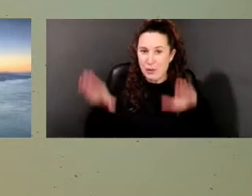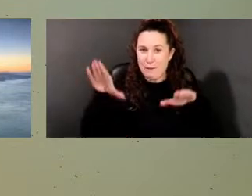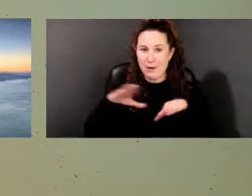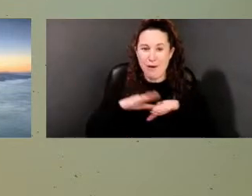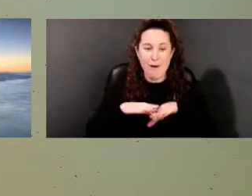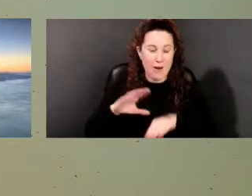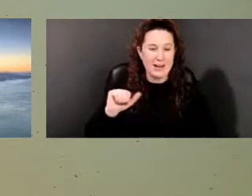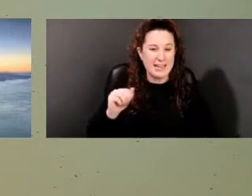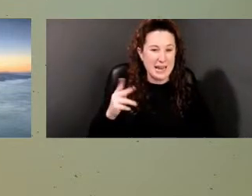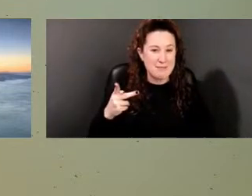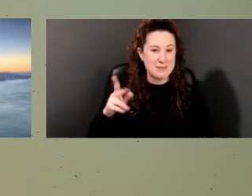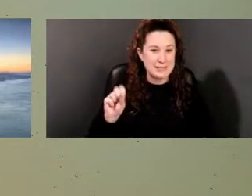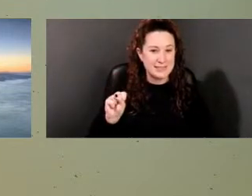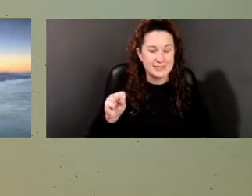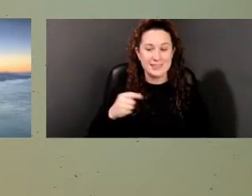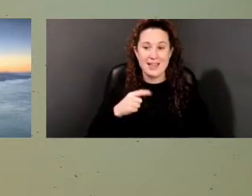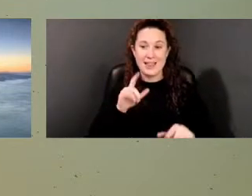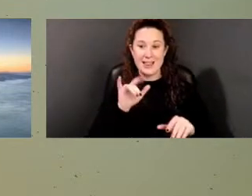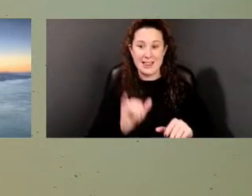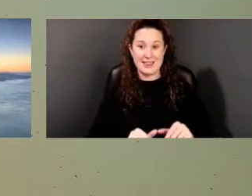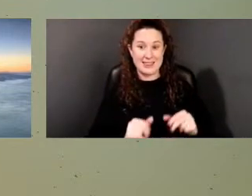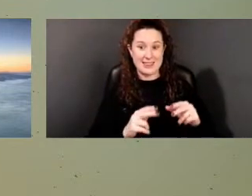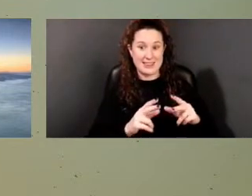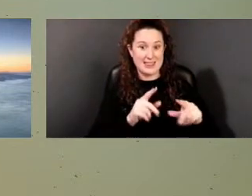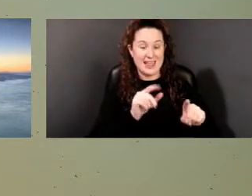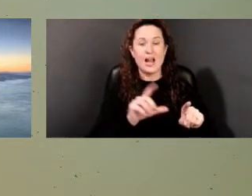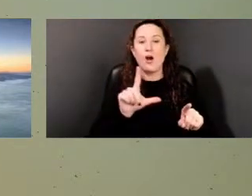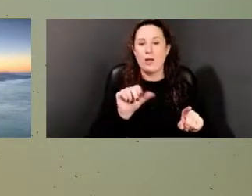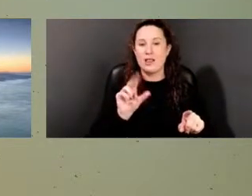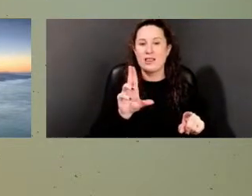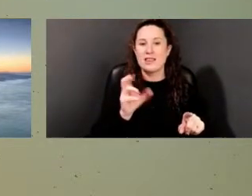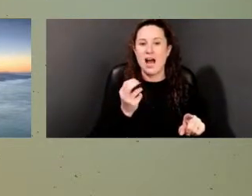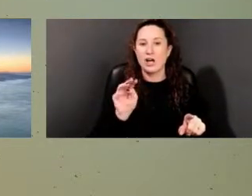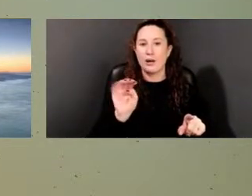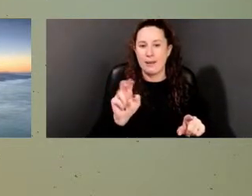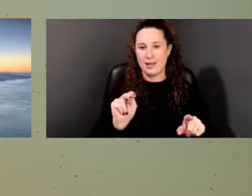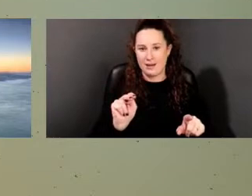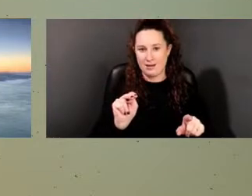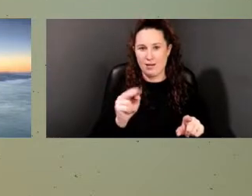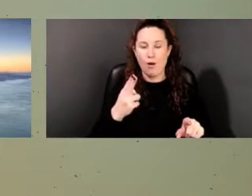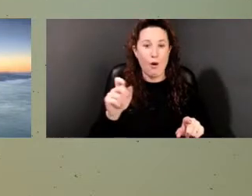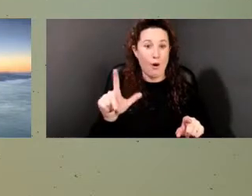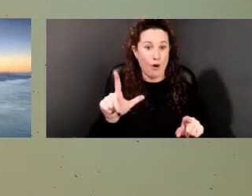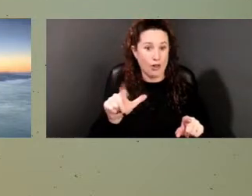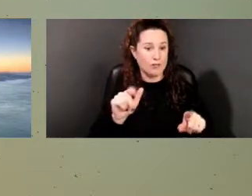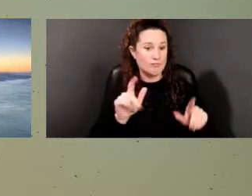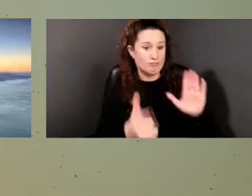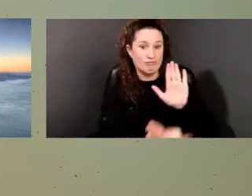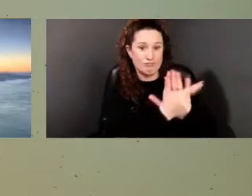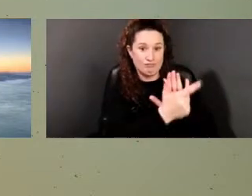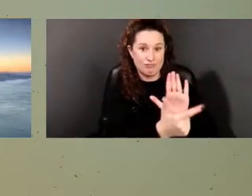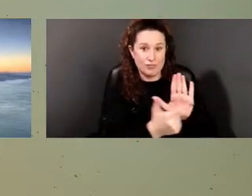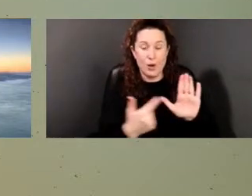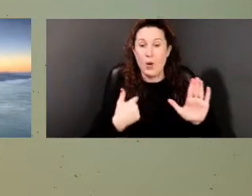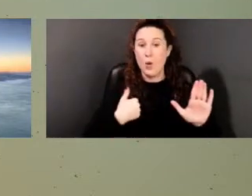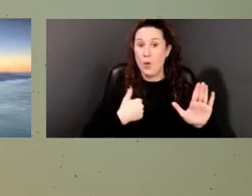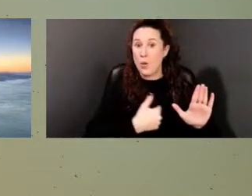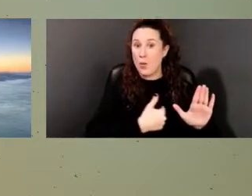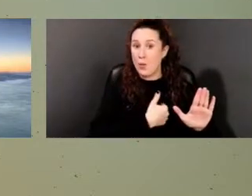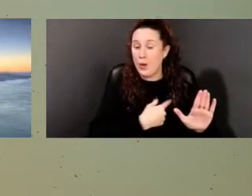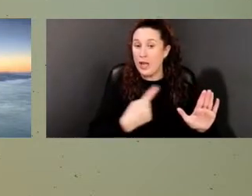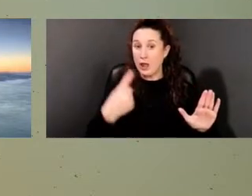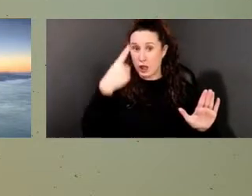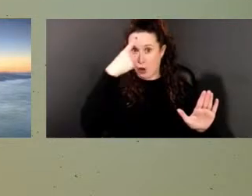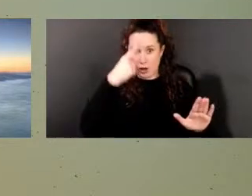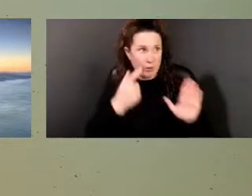were never allowed to go into Lockerman Hall because we were told that it was haunted. Well, you know, if you tell children not